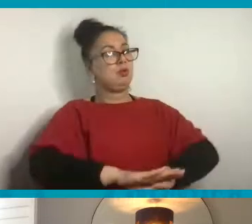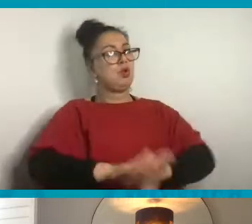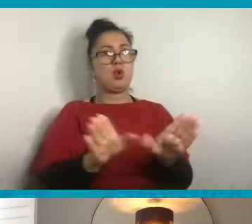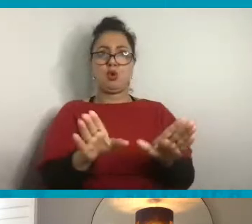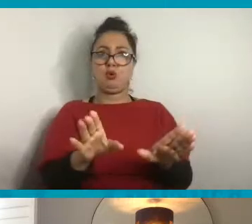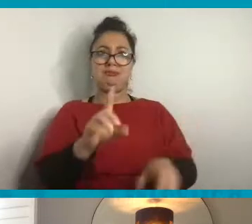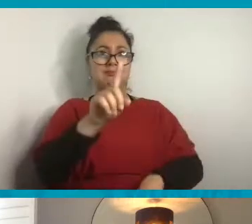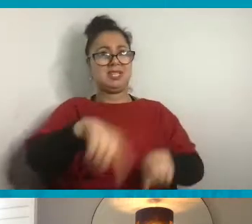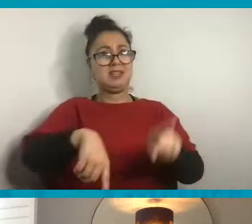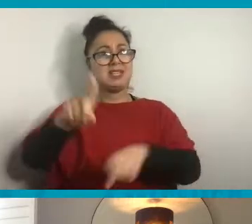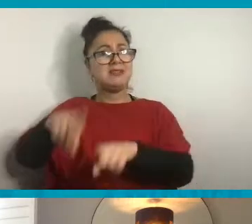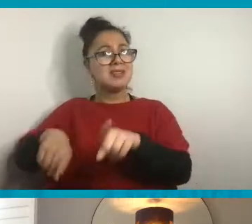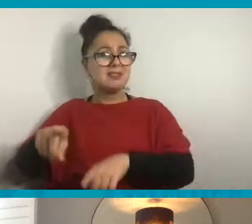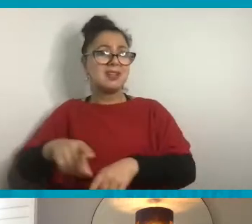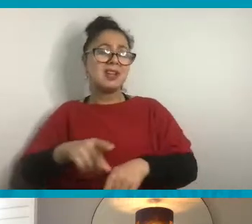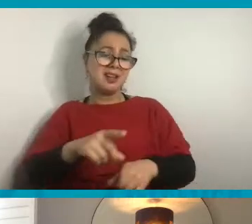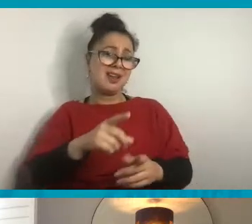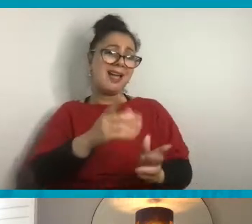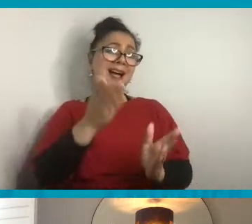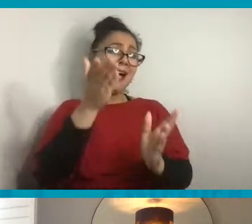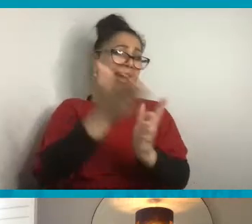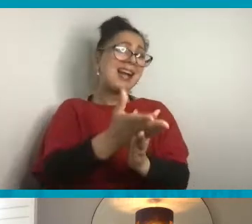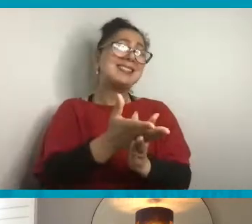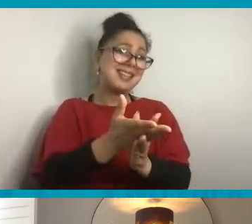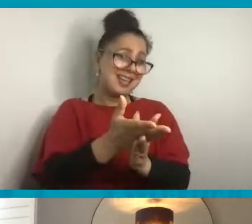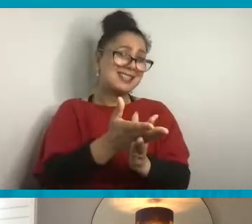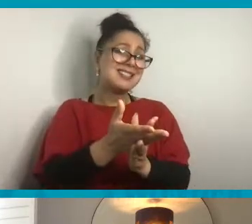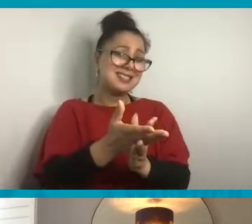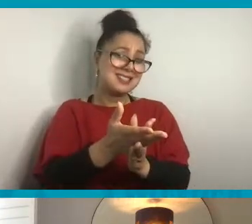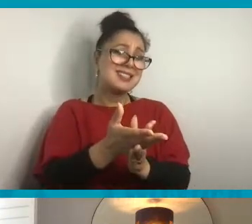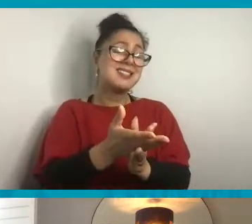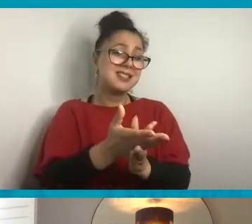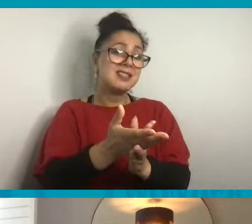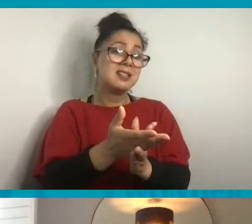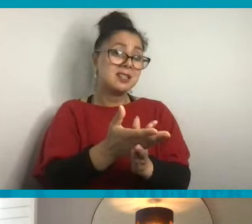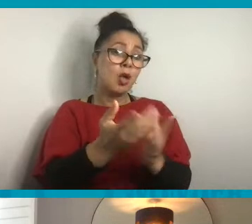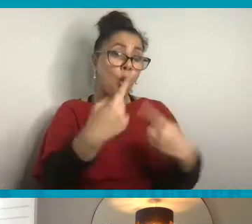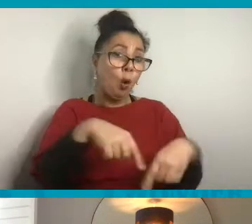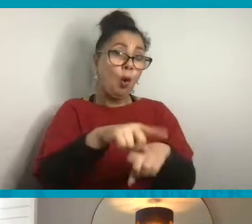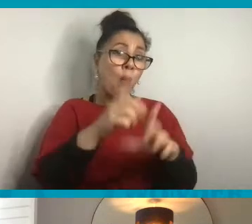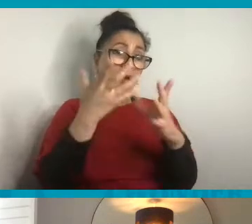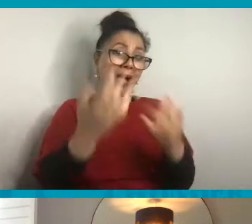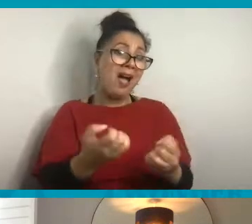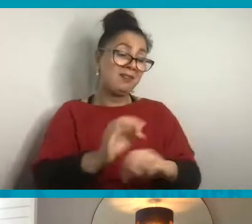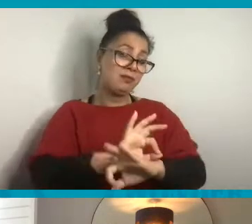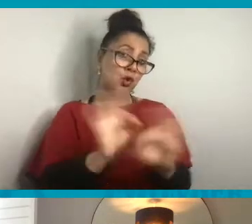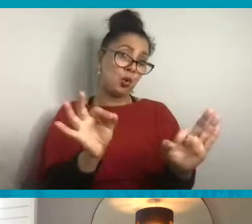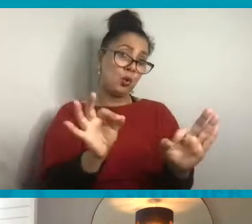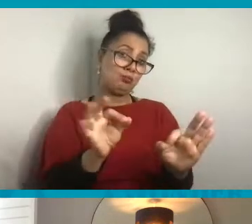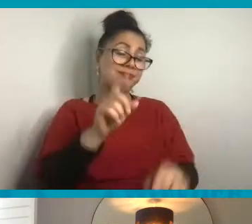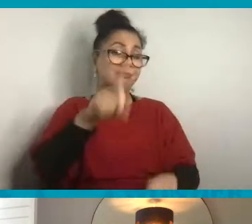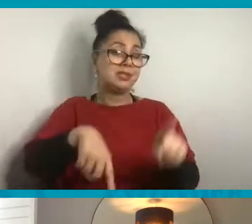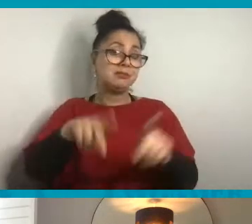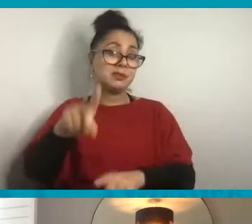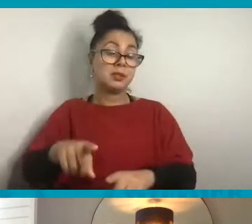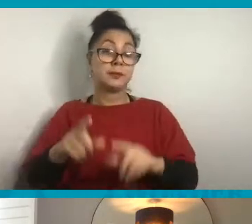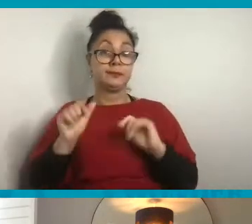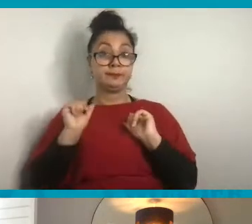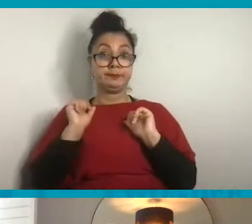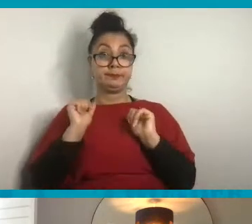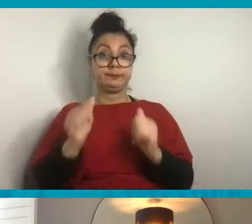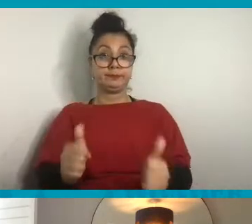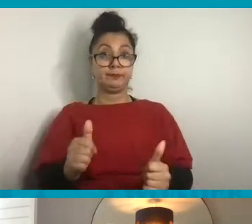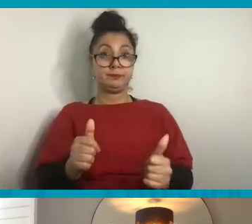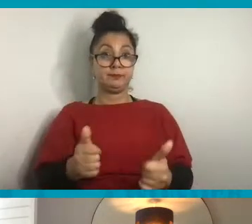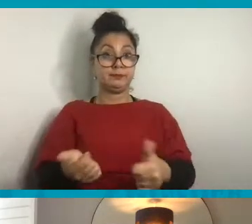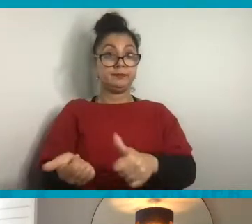The quality of access to that across the planet. Yeah, so great. So the next technique I am that I'm going